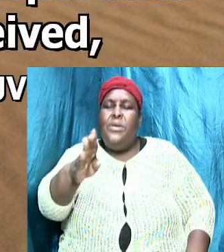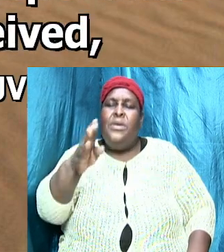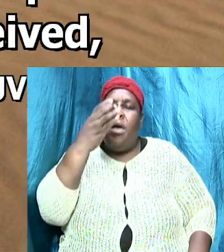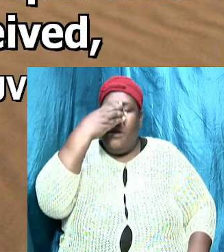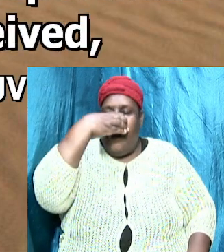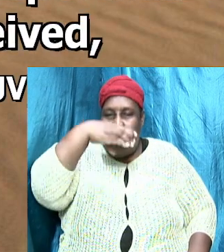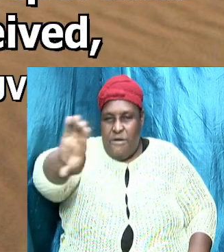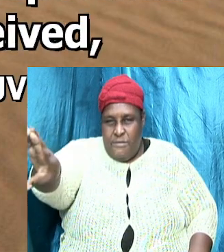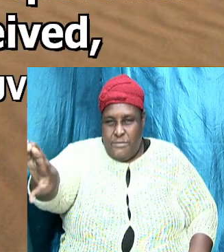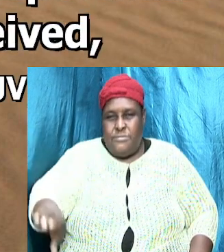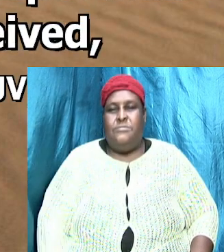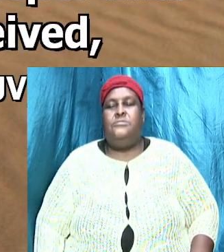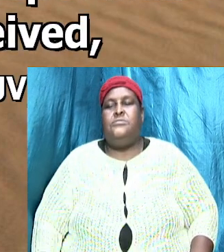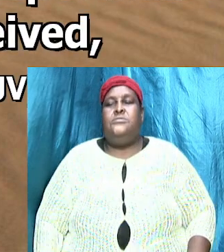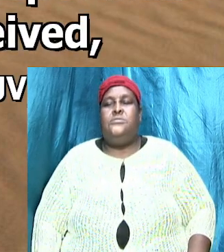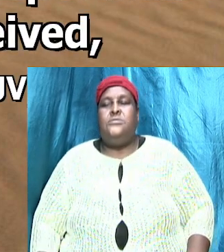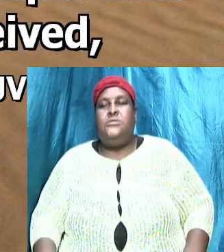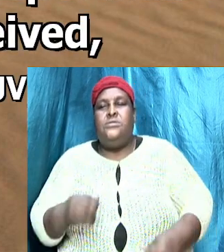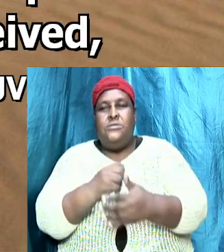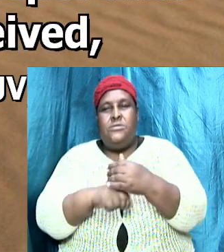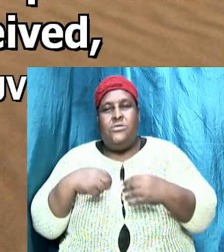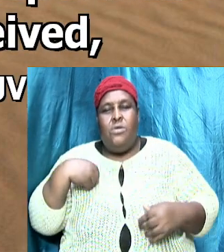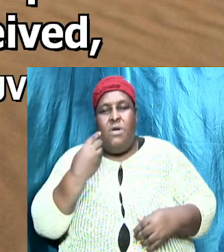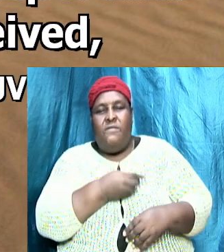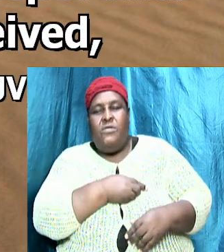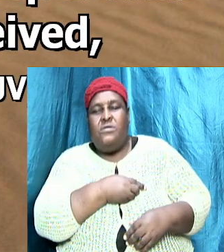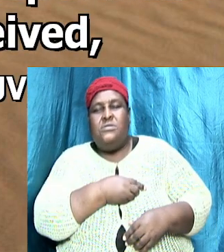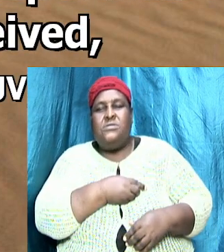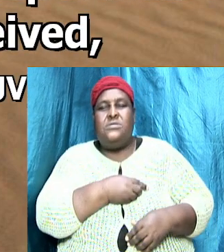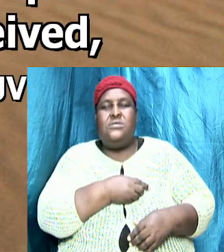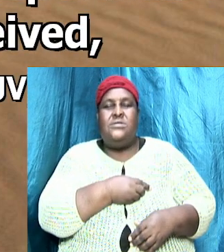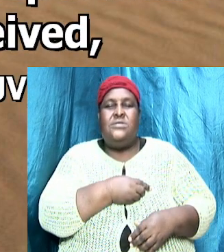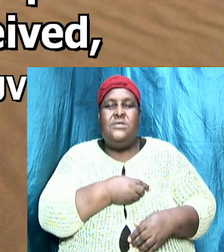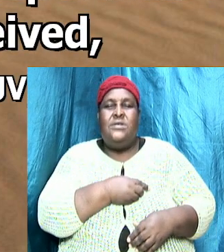happened to some of us some of us have spiritual calic